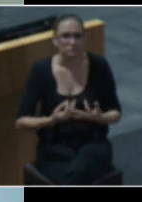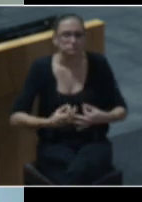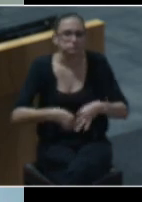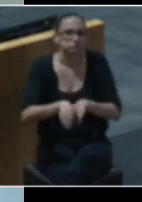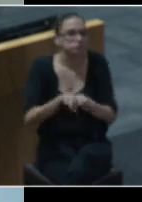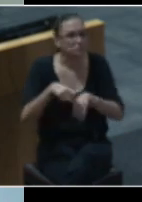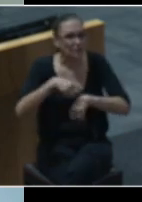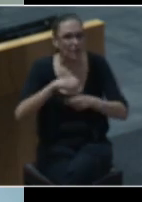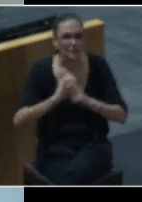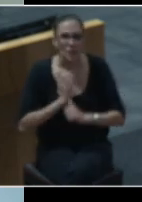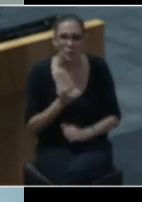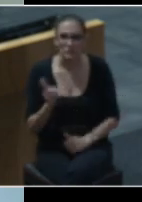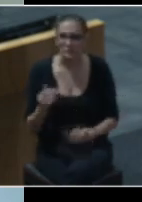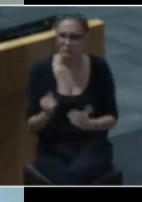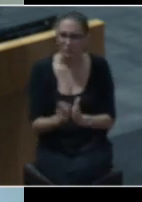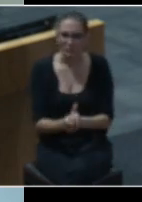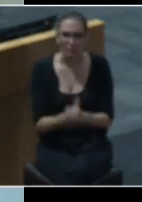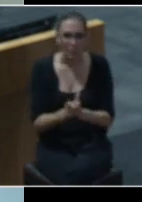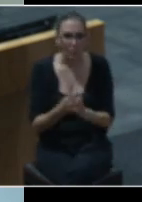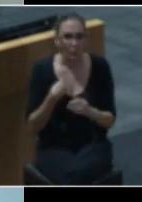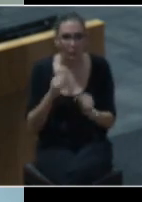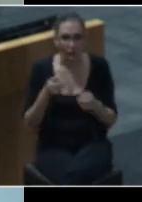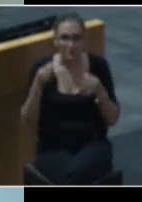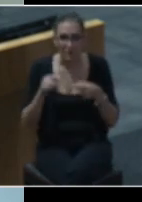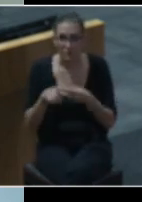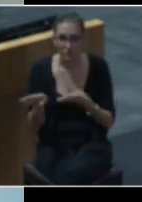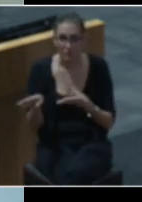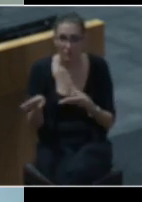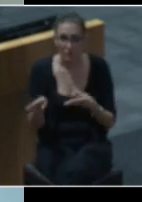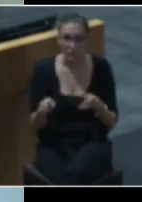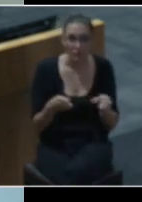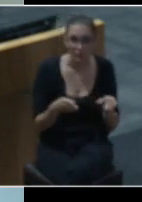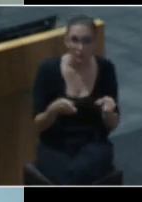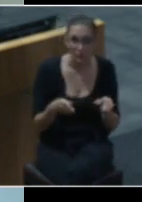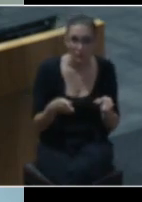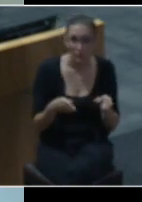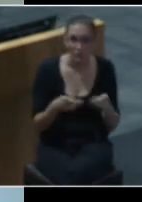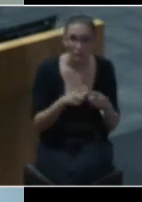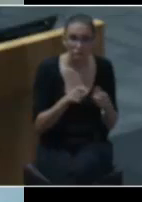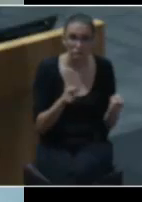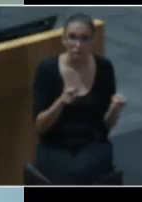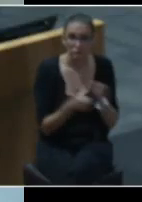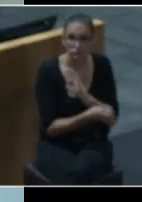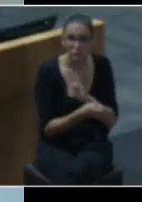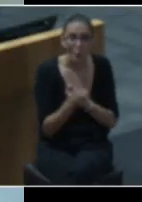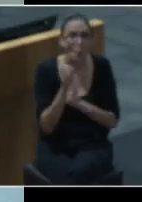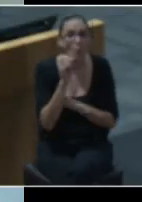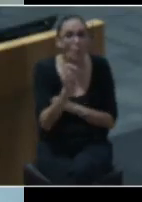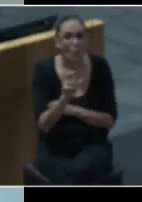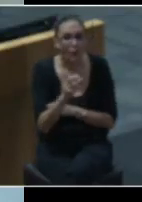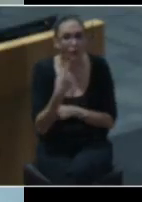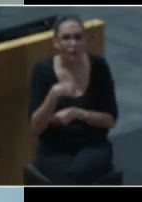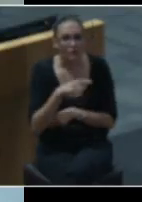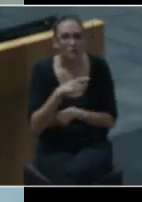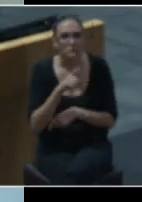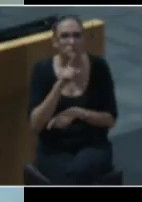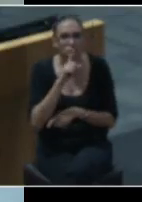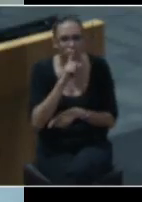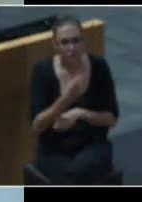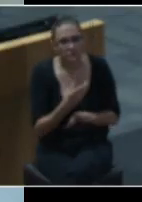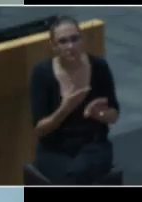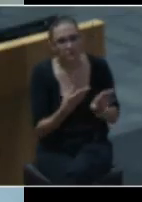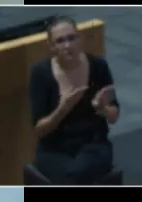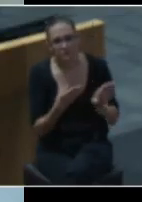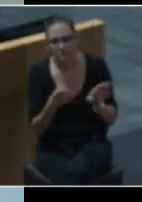a moment where we can choose to take steps towards incremental reform, or a moment that allows us to truly lean in to